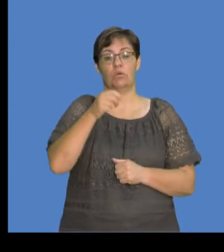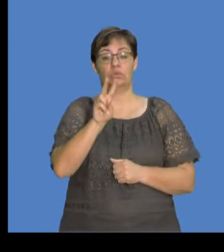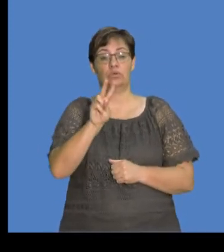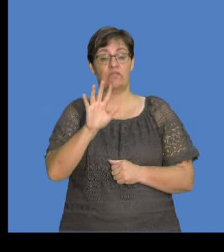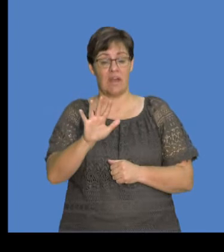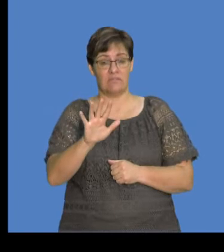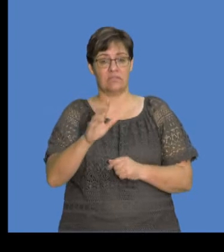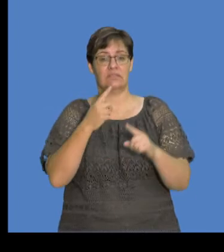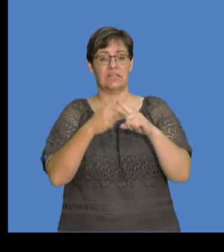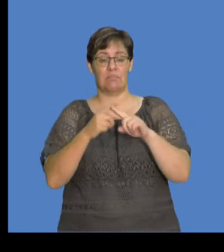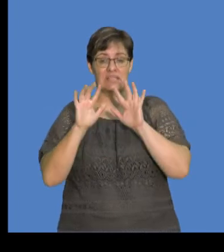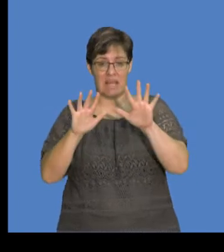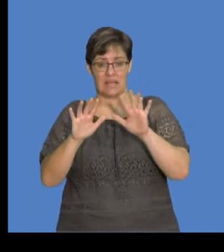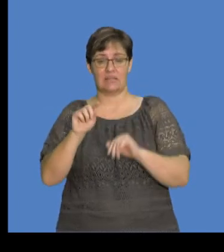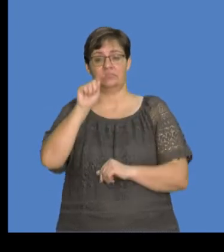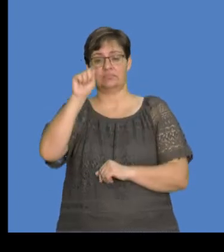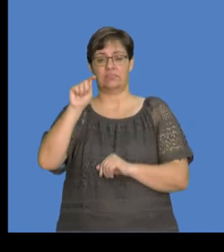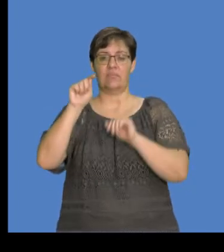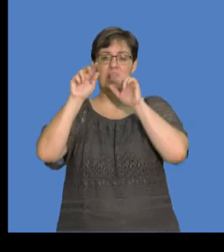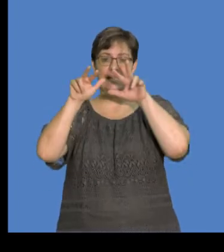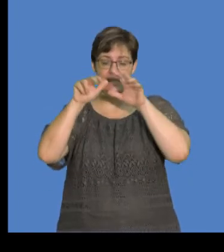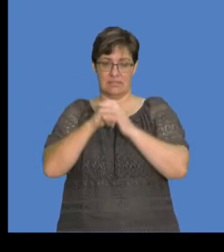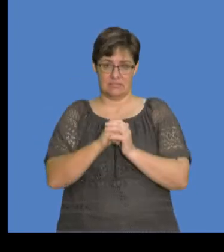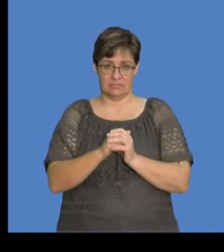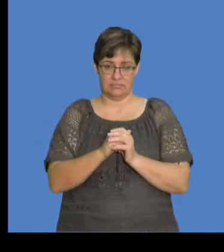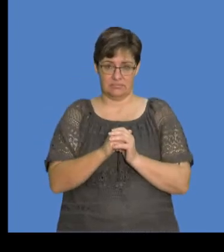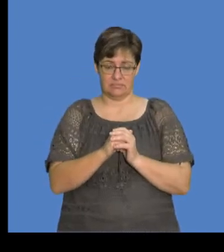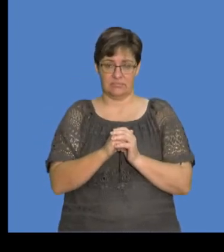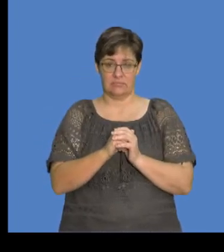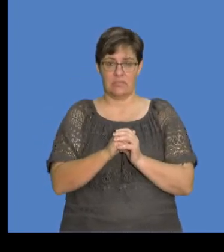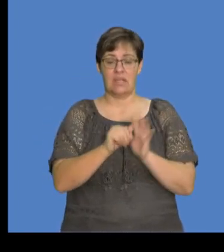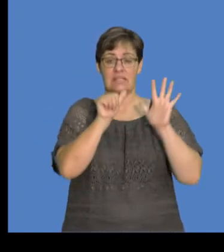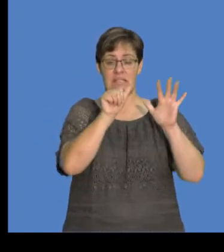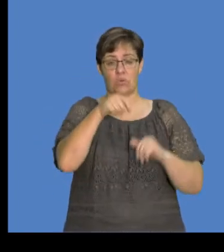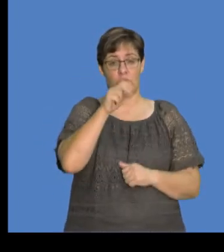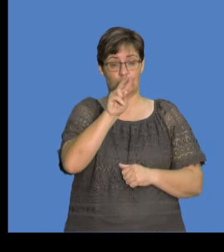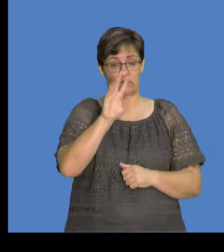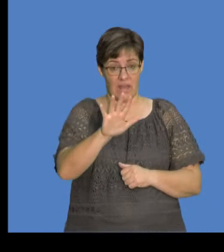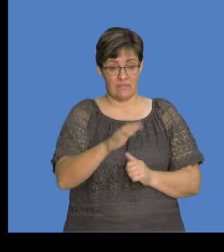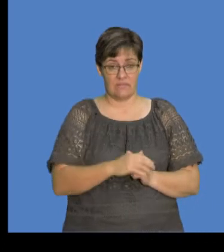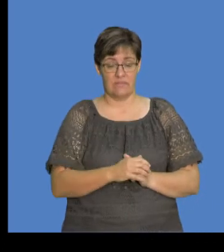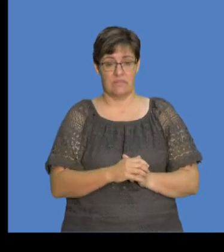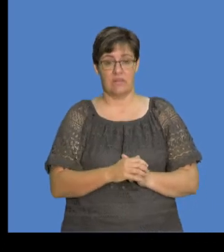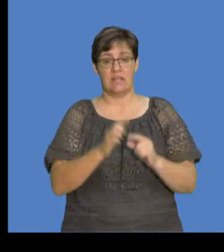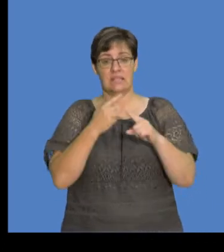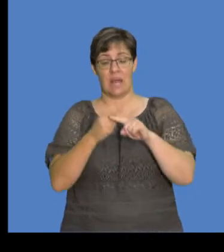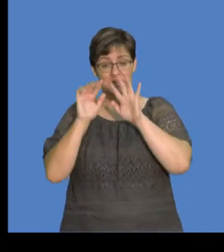6,25 times 10 exponent 18, right? Okay, that's 6,25